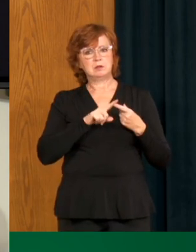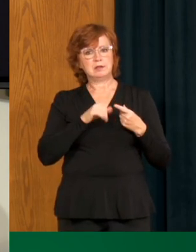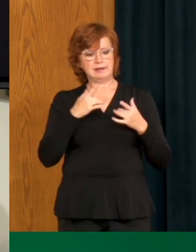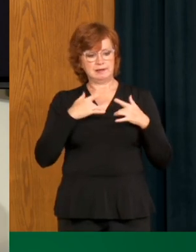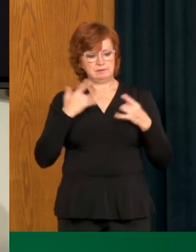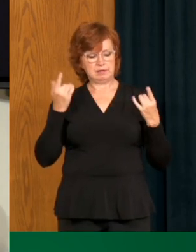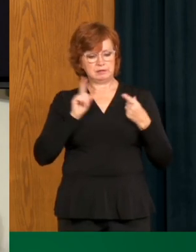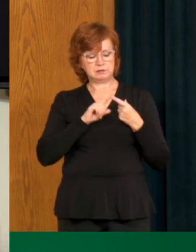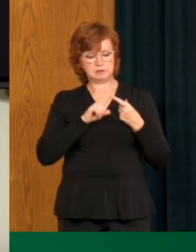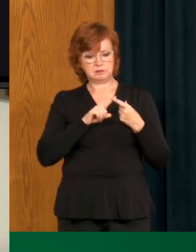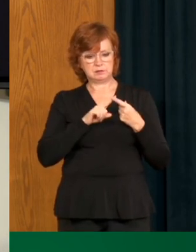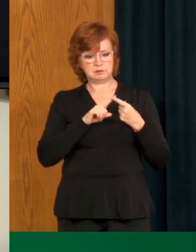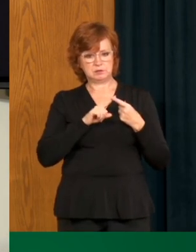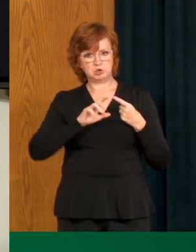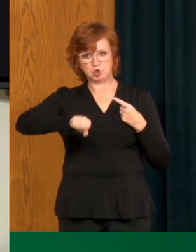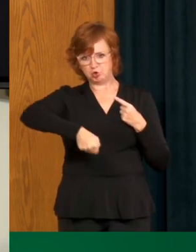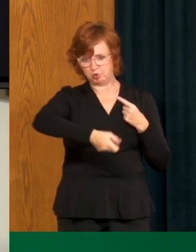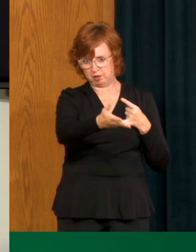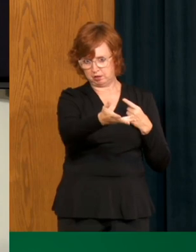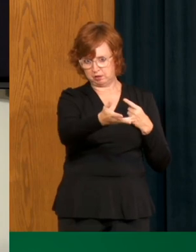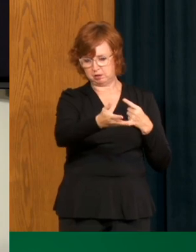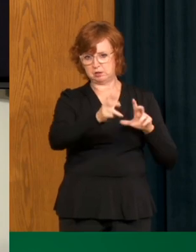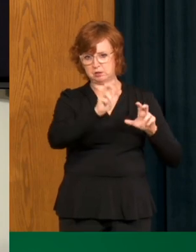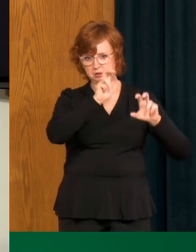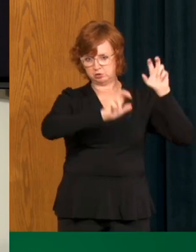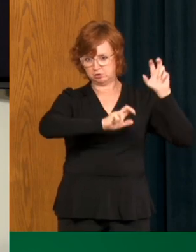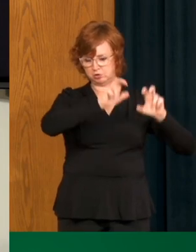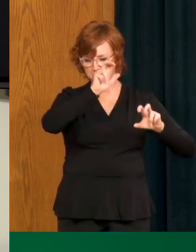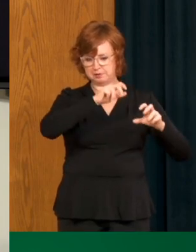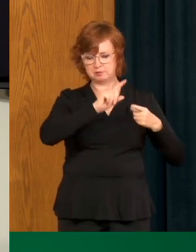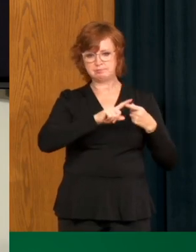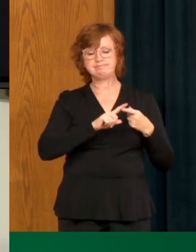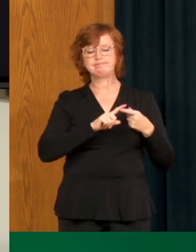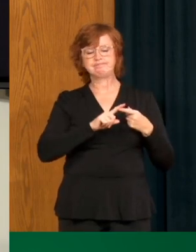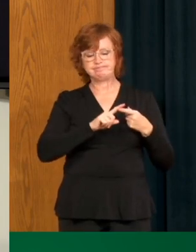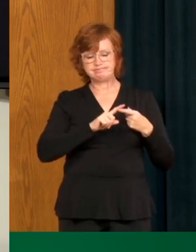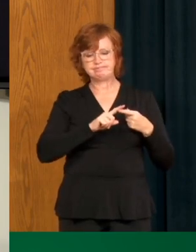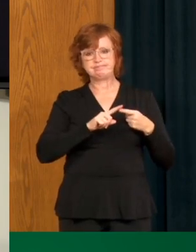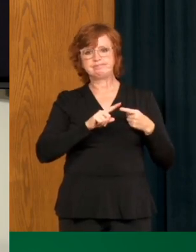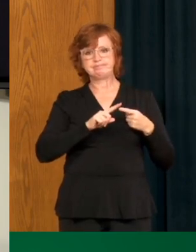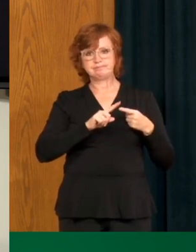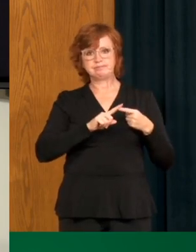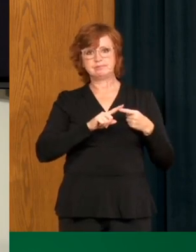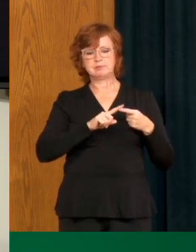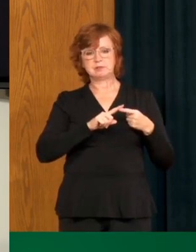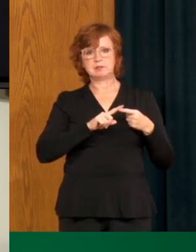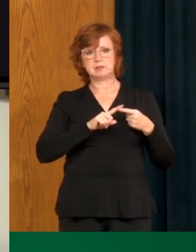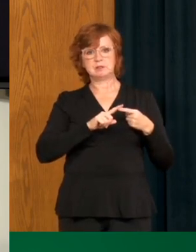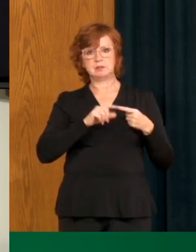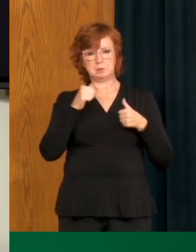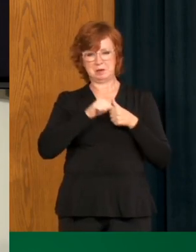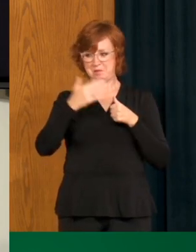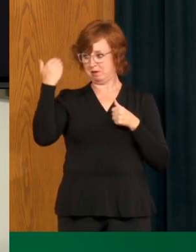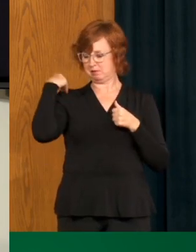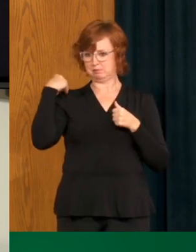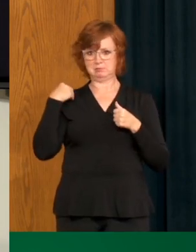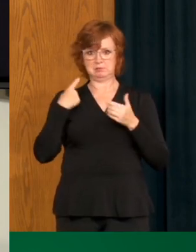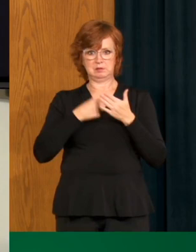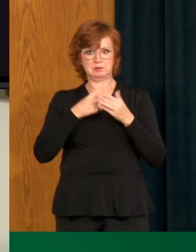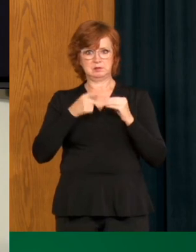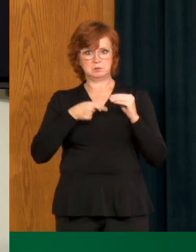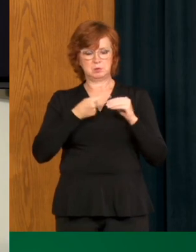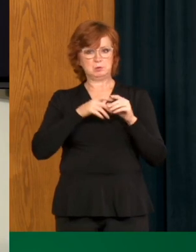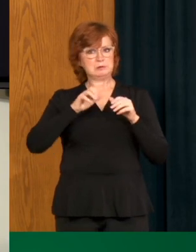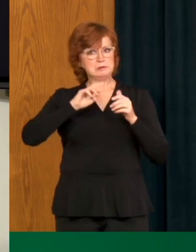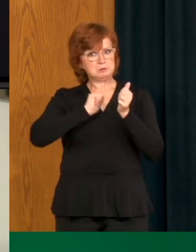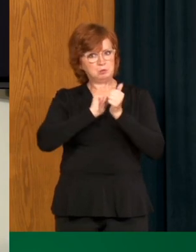who are curling in bounce fields. So, again, that's the flag earlier about the risk of transmission in sporting teams